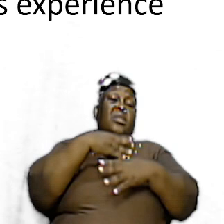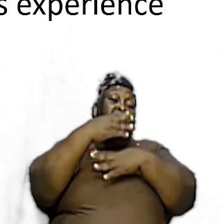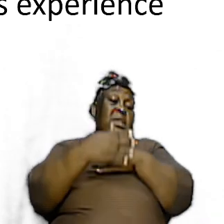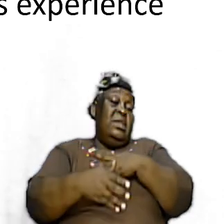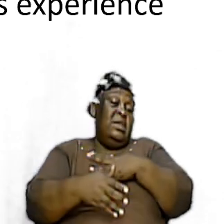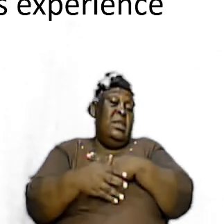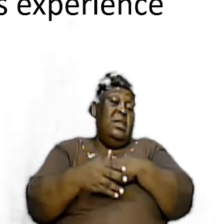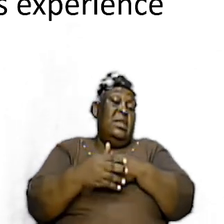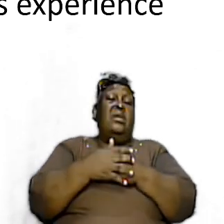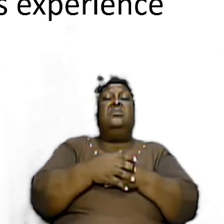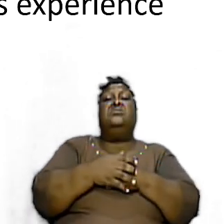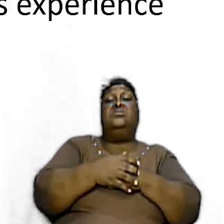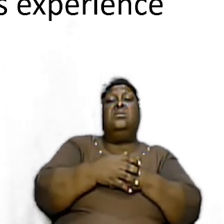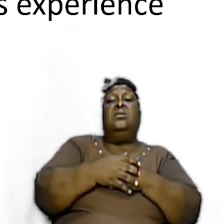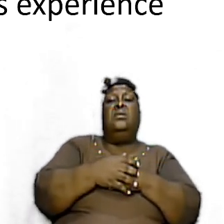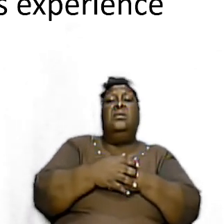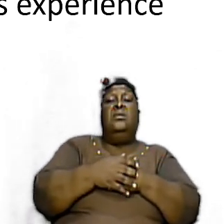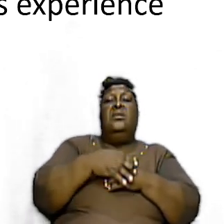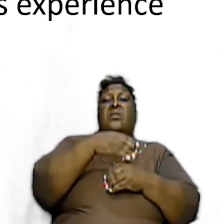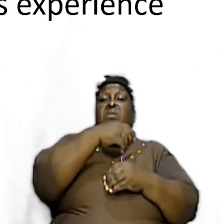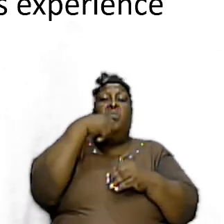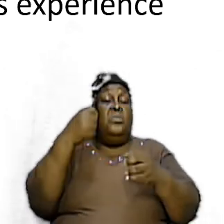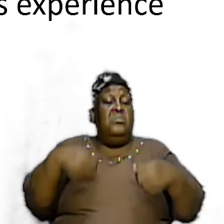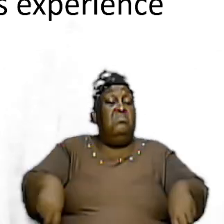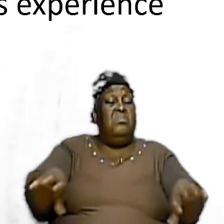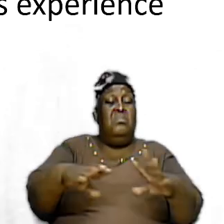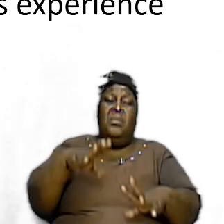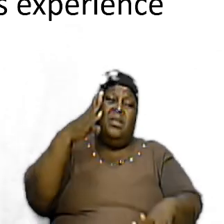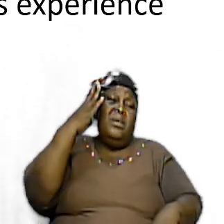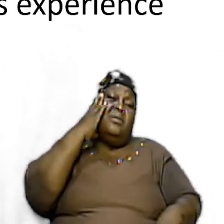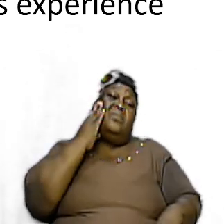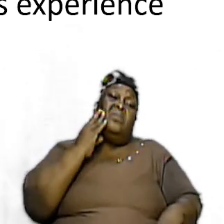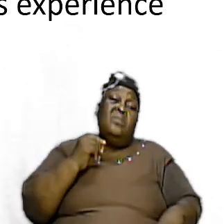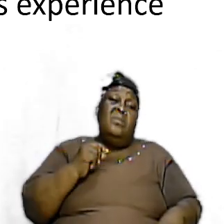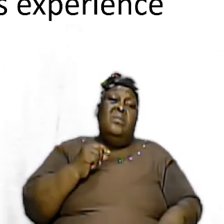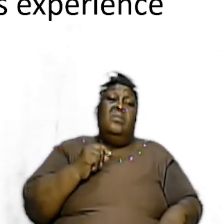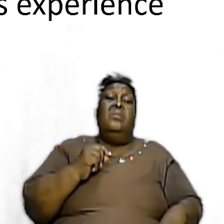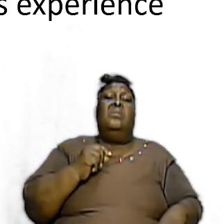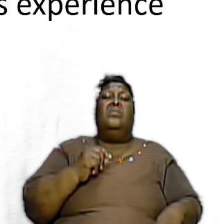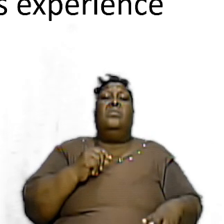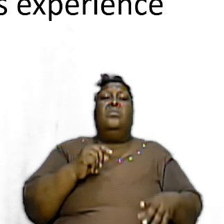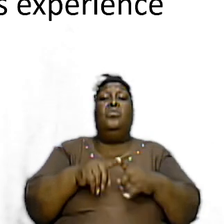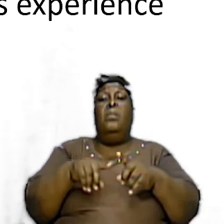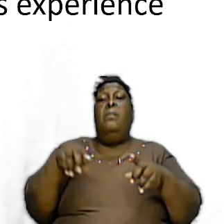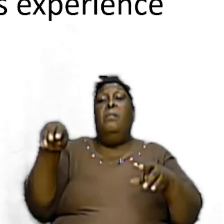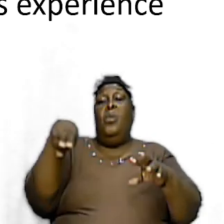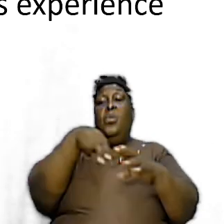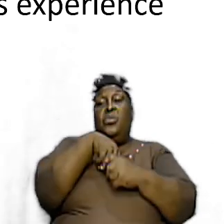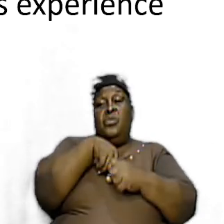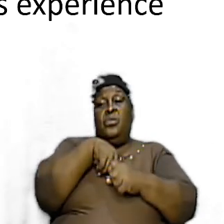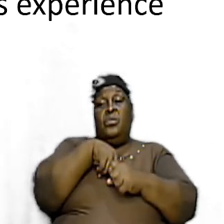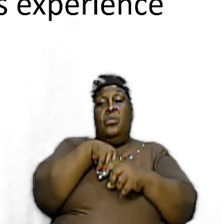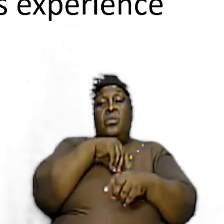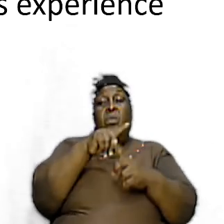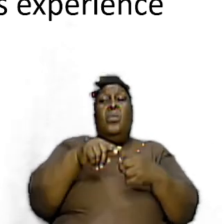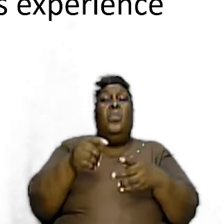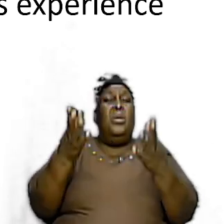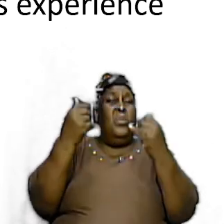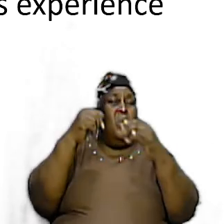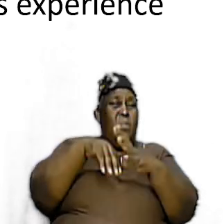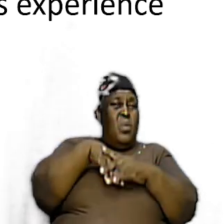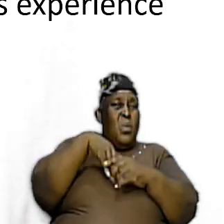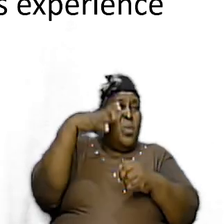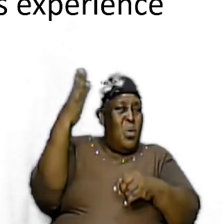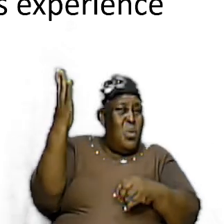notice that the wilderness experience is common to both when they came out